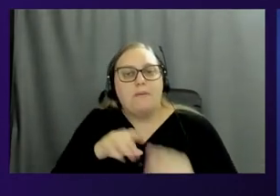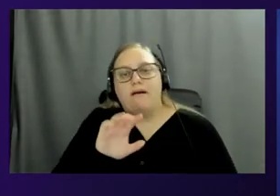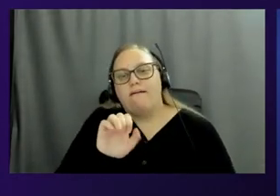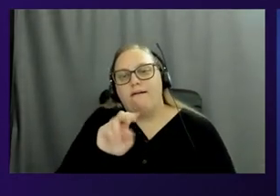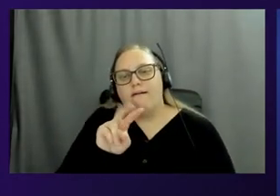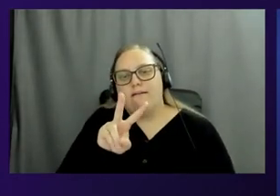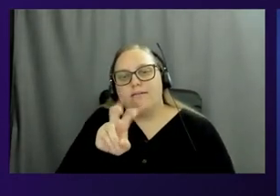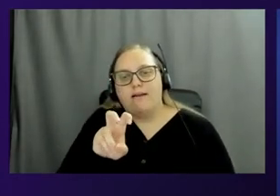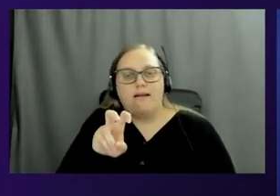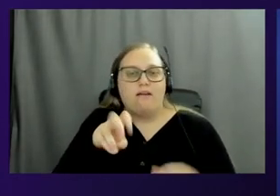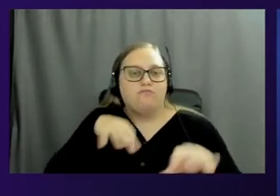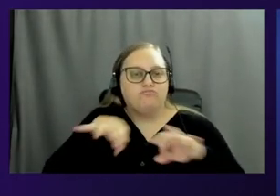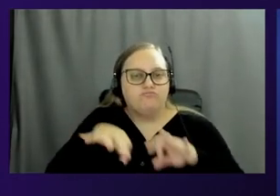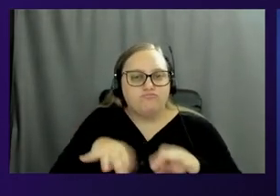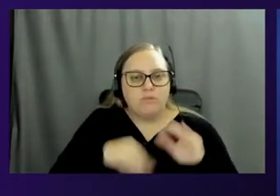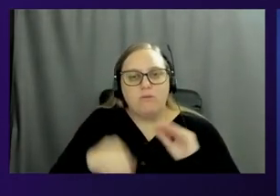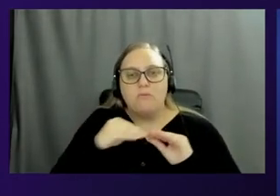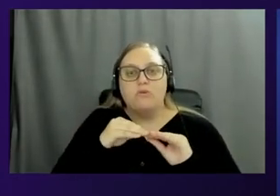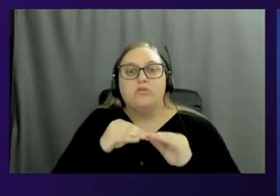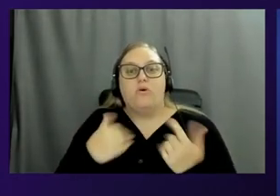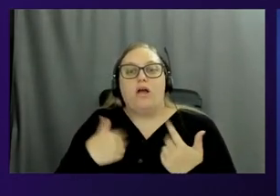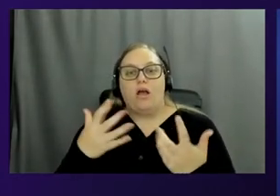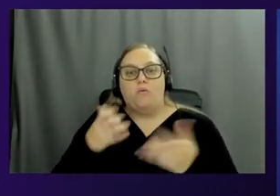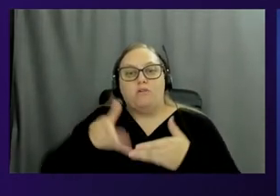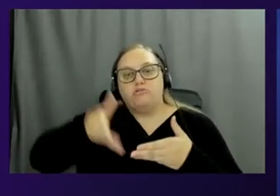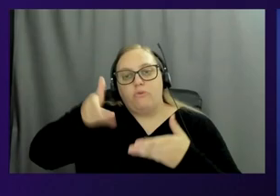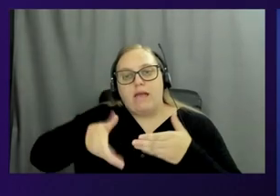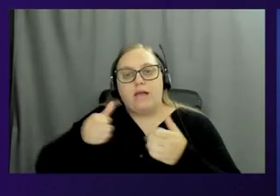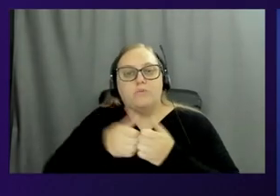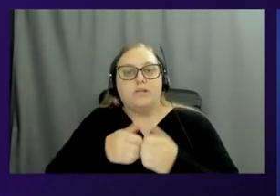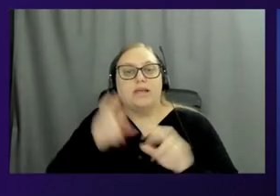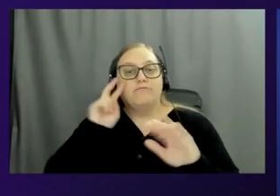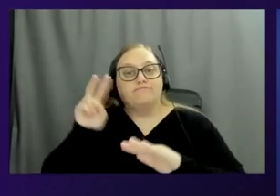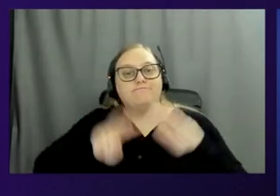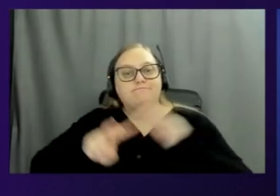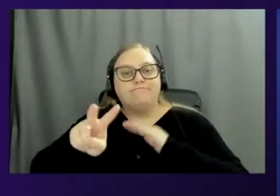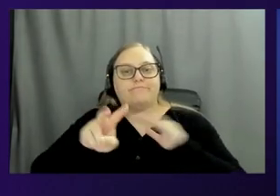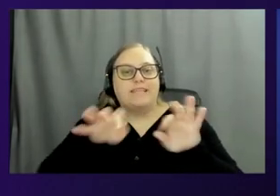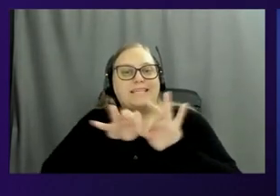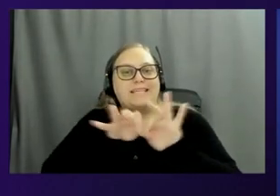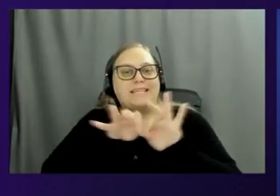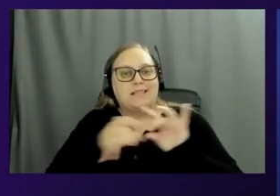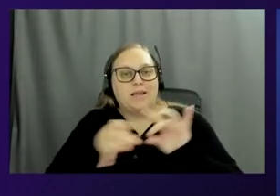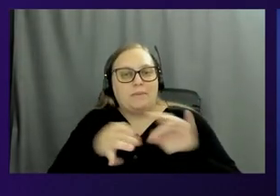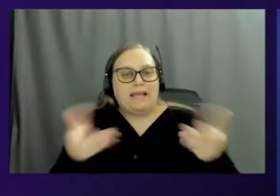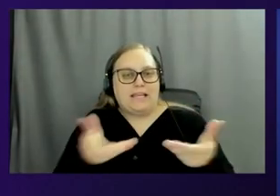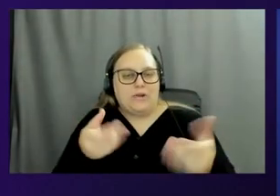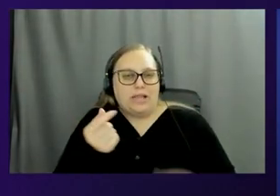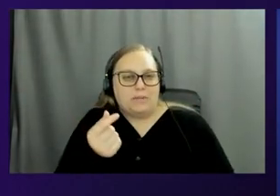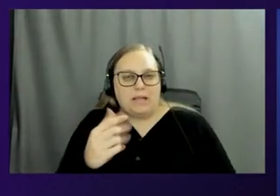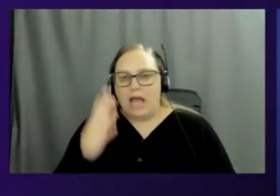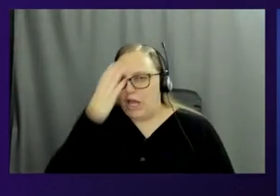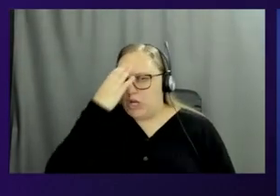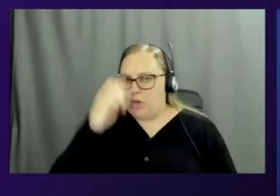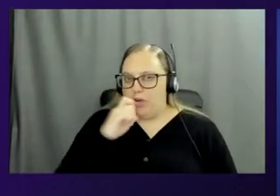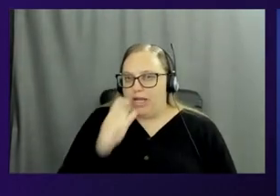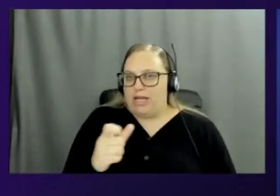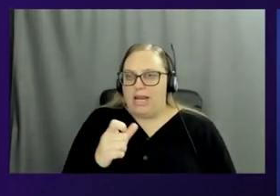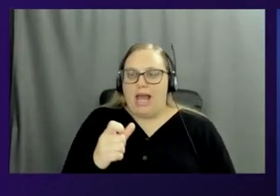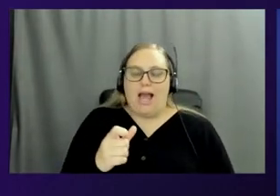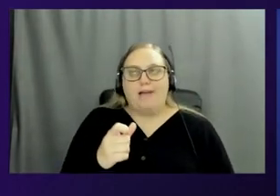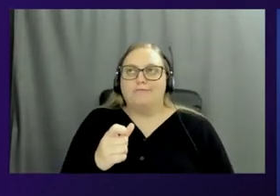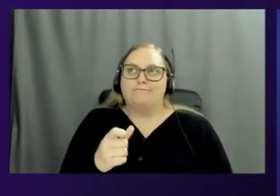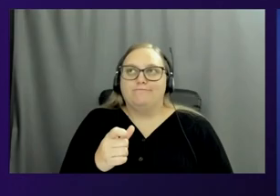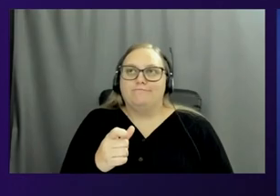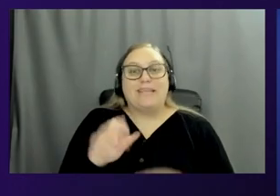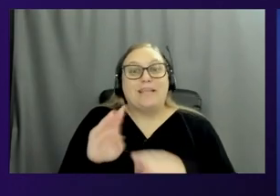look, I like to end with a, kind of a forward looking statement here a little bit, and I know we're not entirely in the business of predicting things,